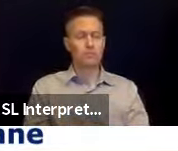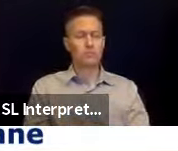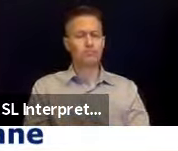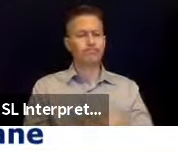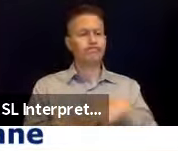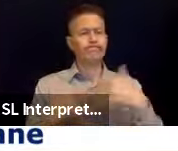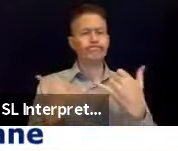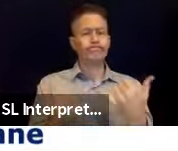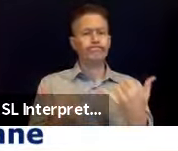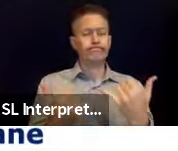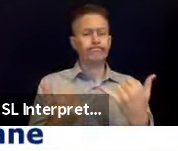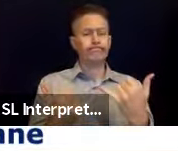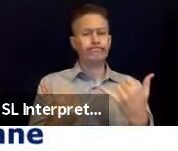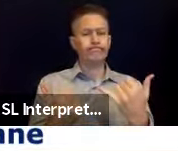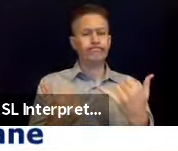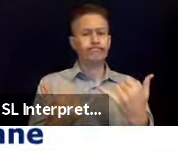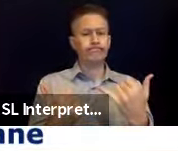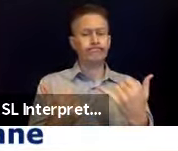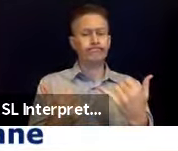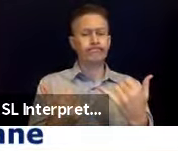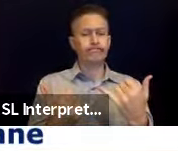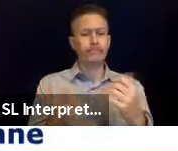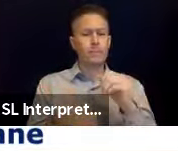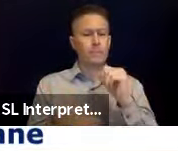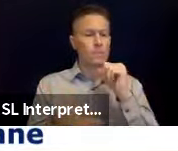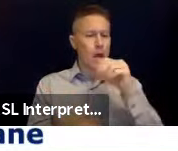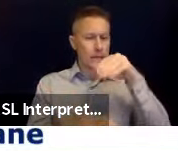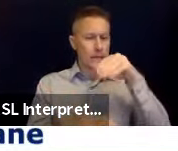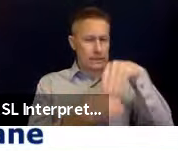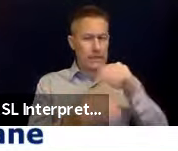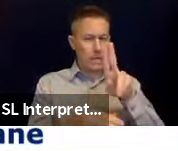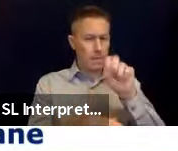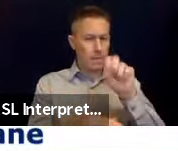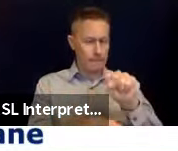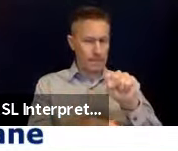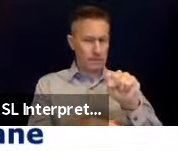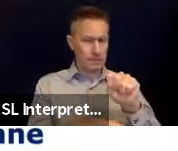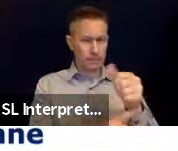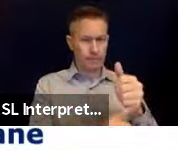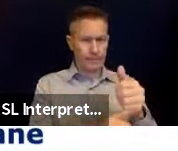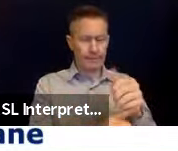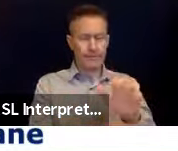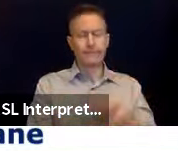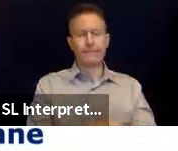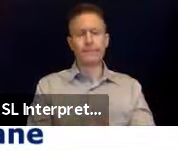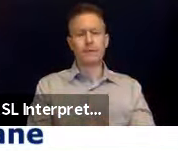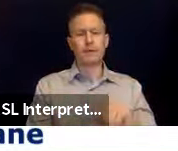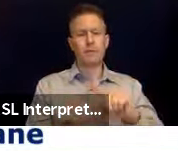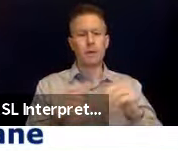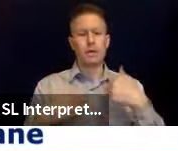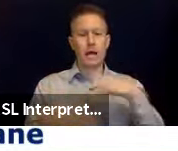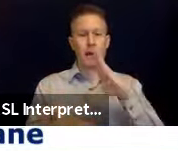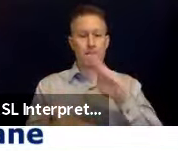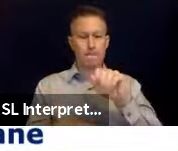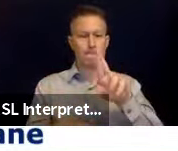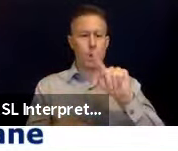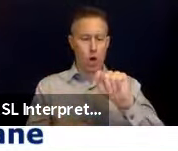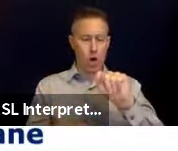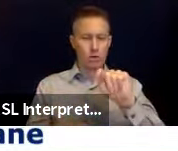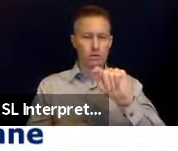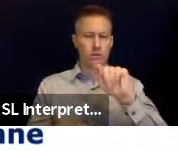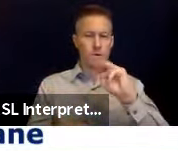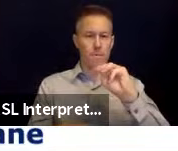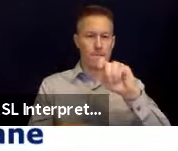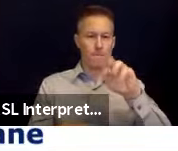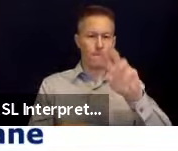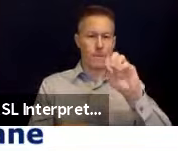Currently, not within the actual buses themselves, but we have a few partners, BART, Metrolink, and also LA